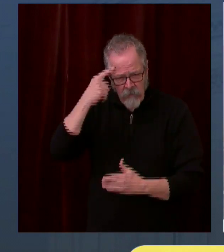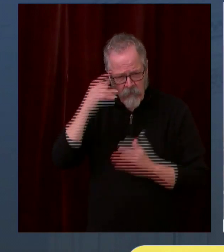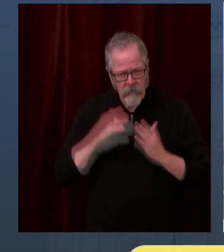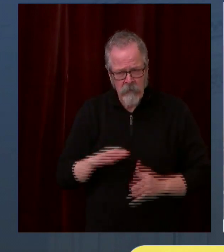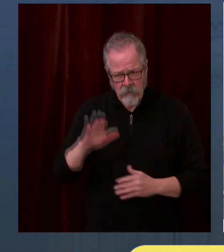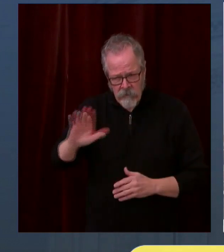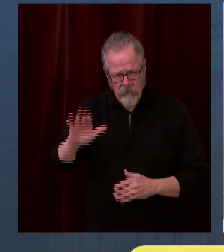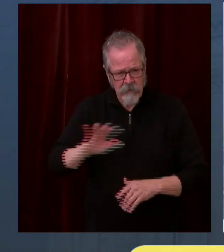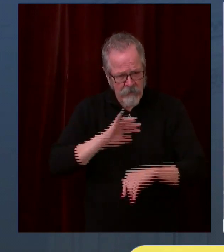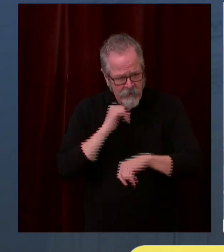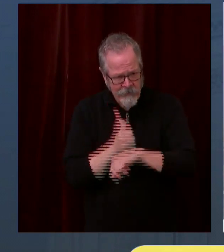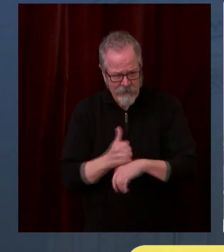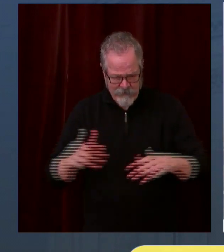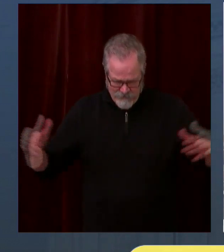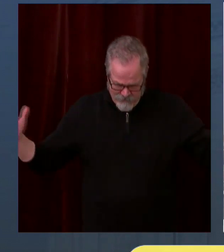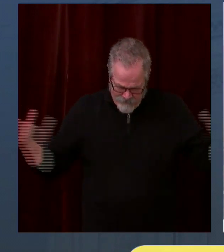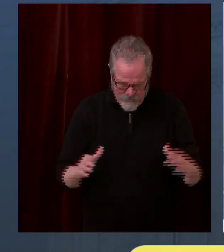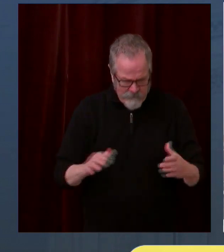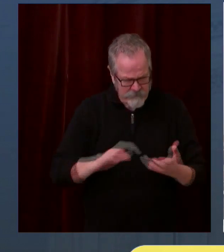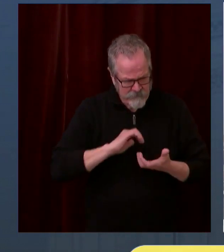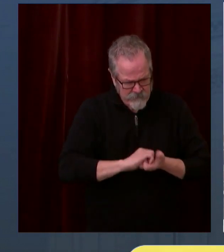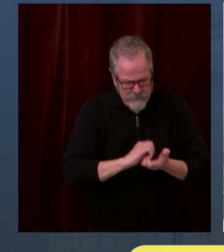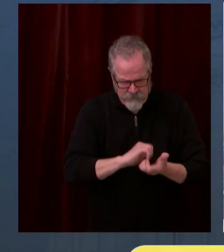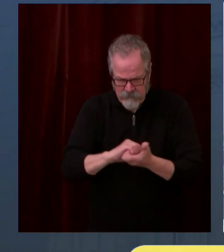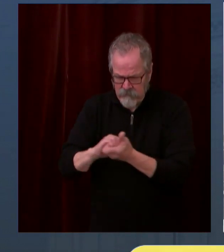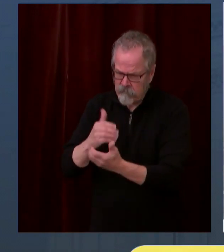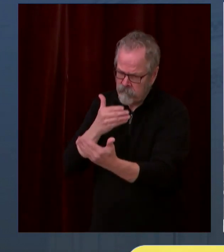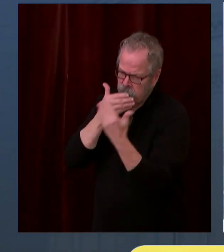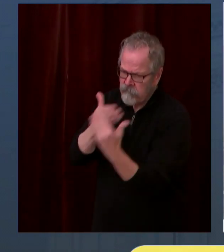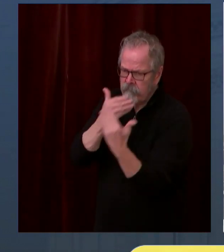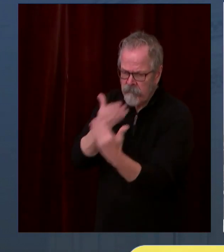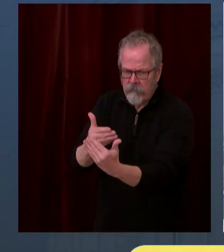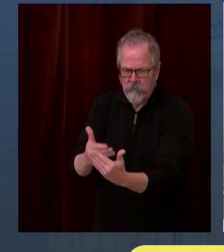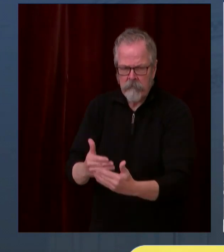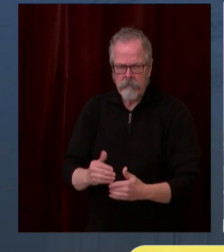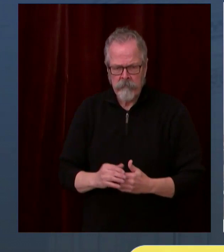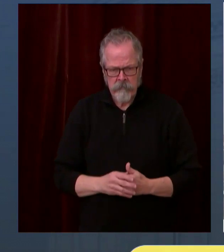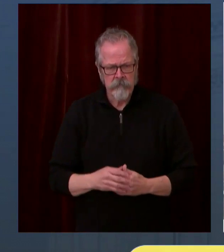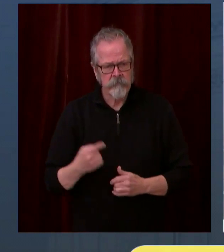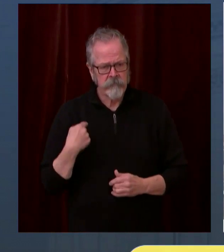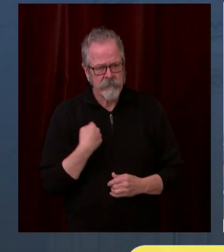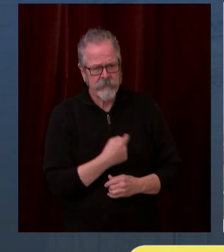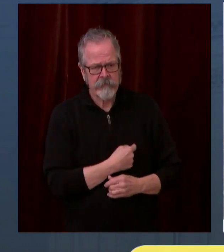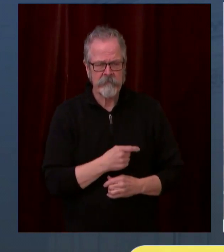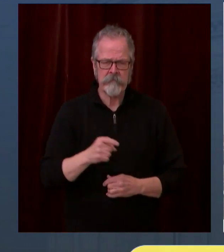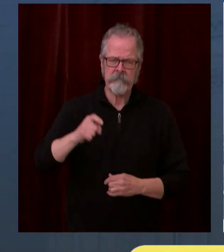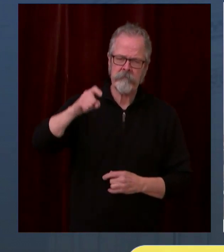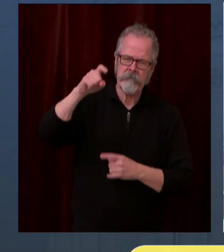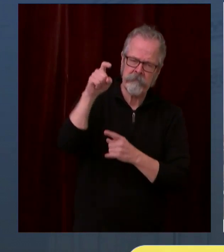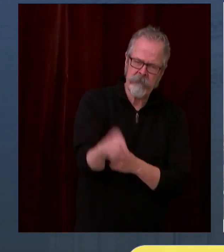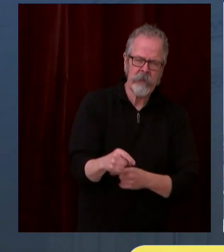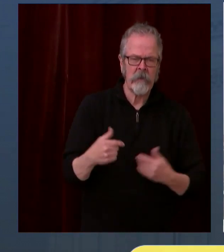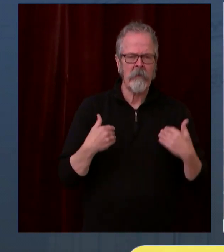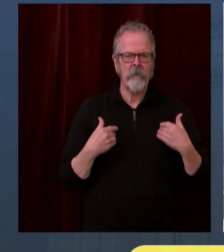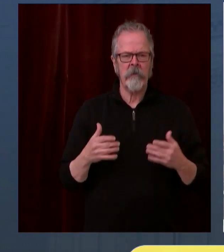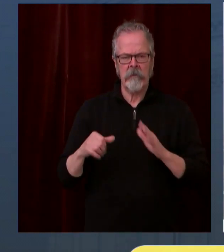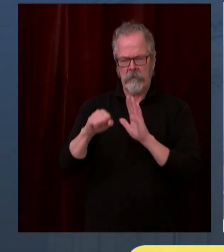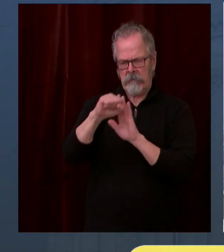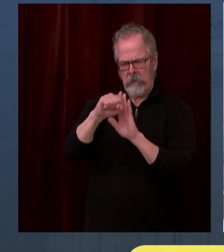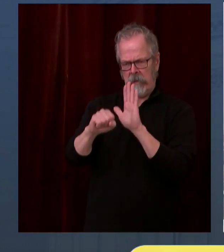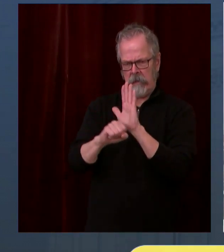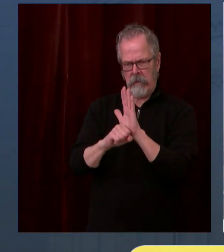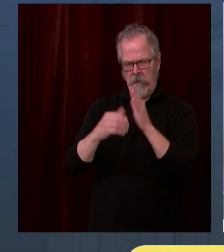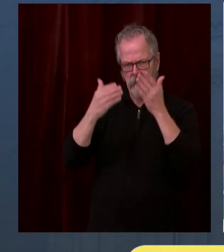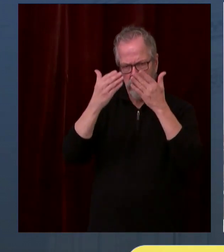plan that substantially increases the vaccination rate. To accomplish this objective, we need to work long hours,